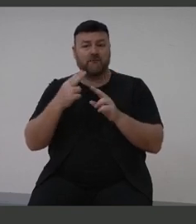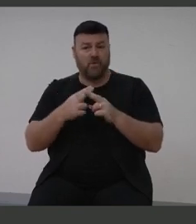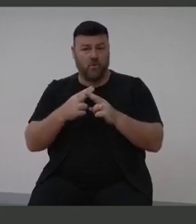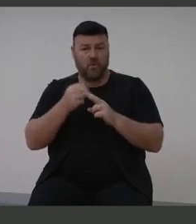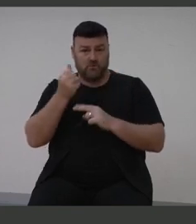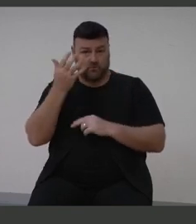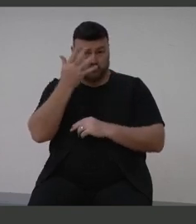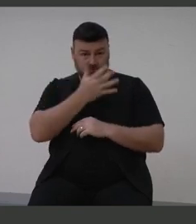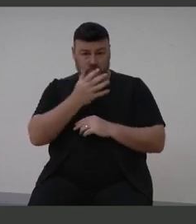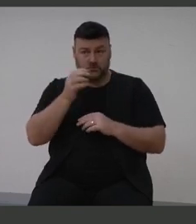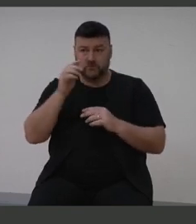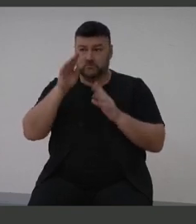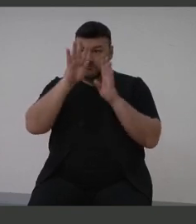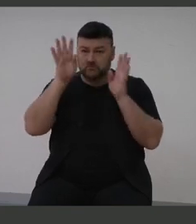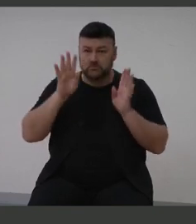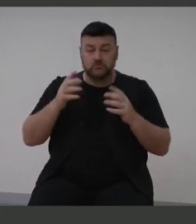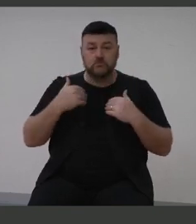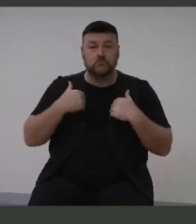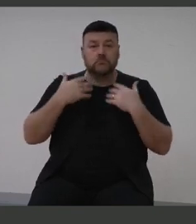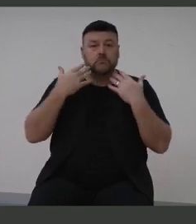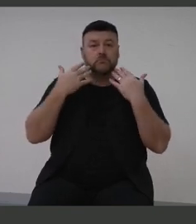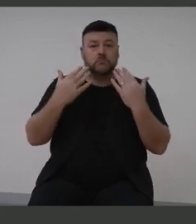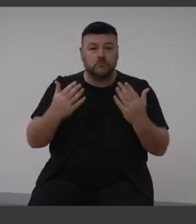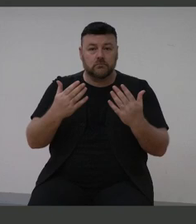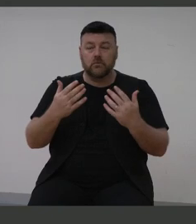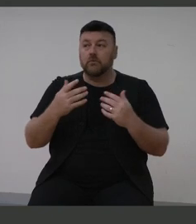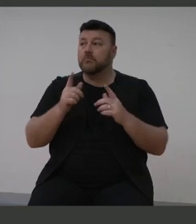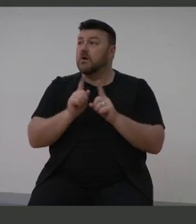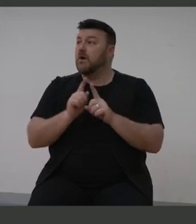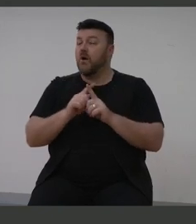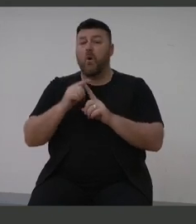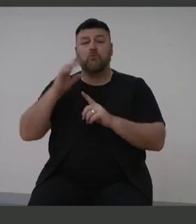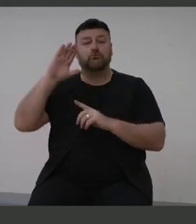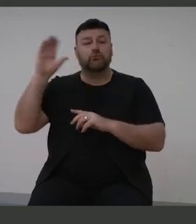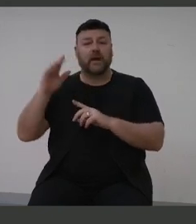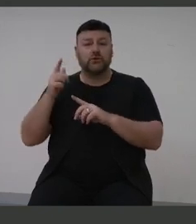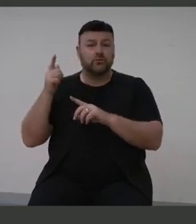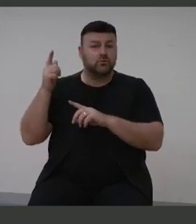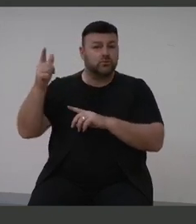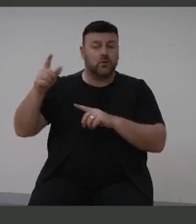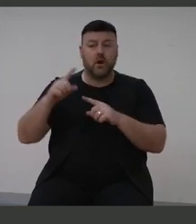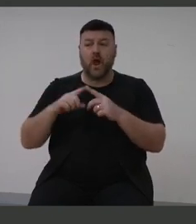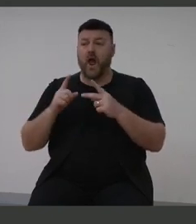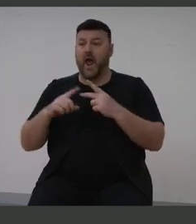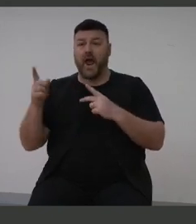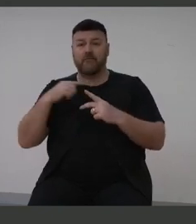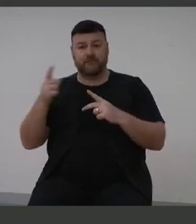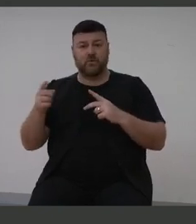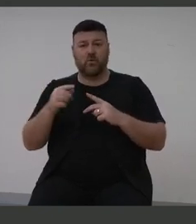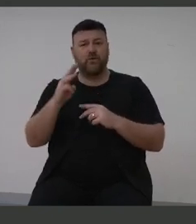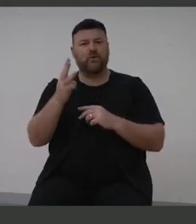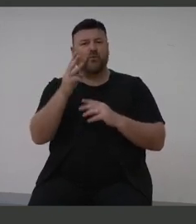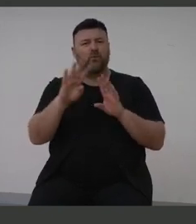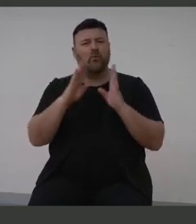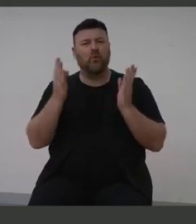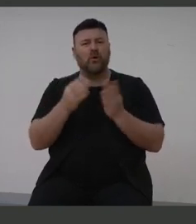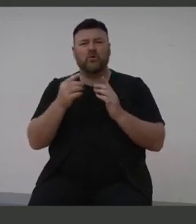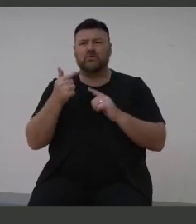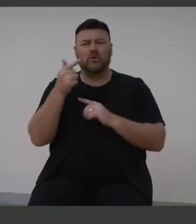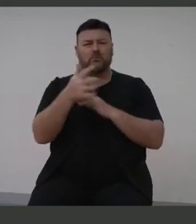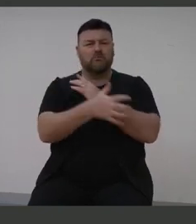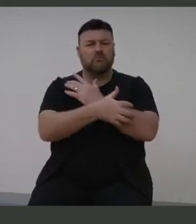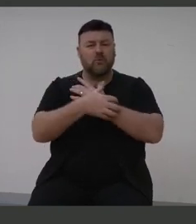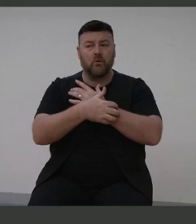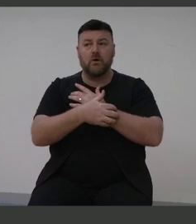The worst, not just in the first world, but in many ways in the third world as well, and I hope that continues to be a focus of all that we're trying to do.